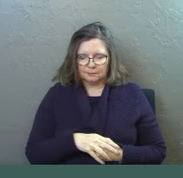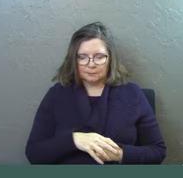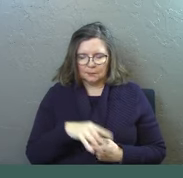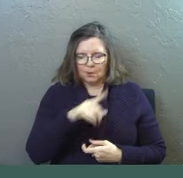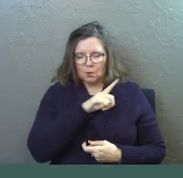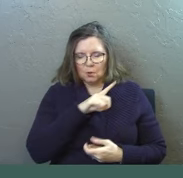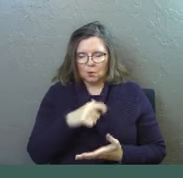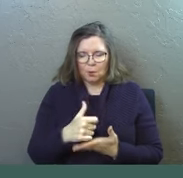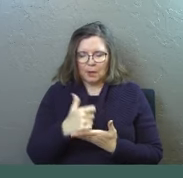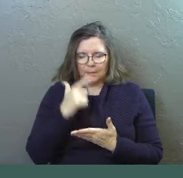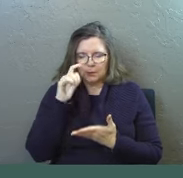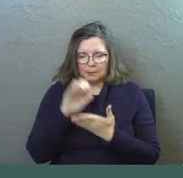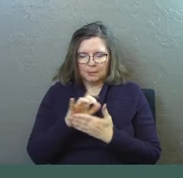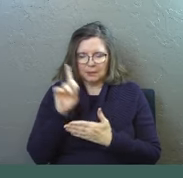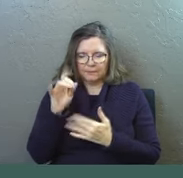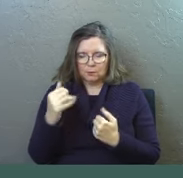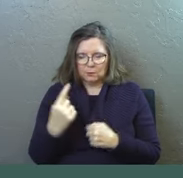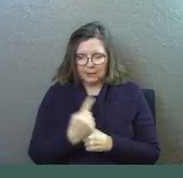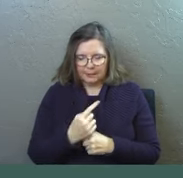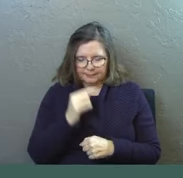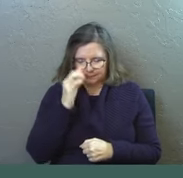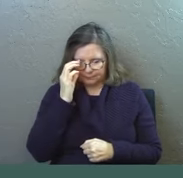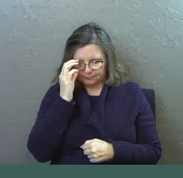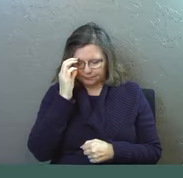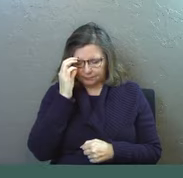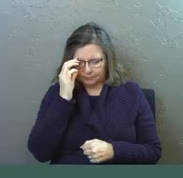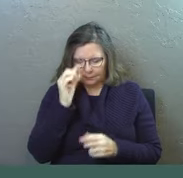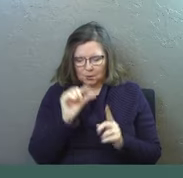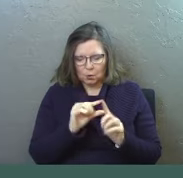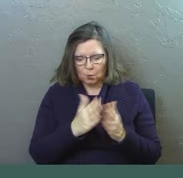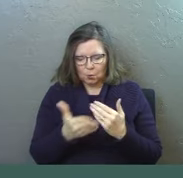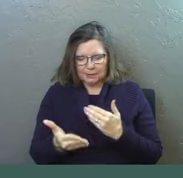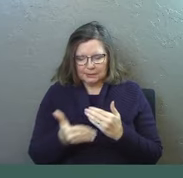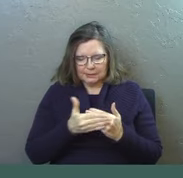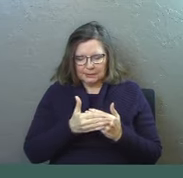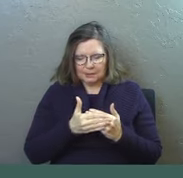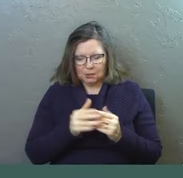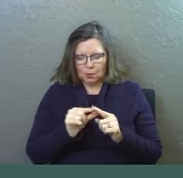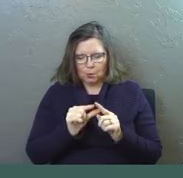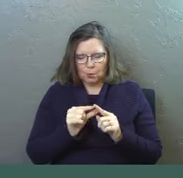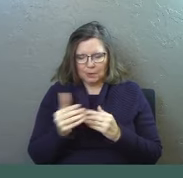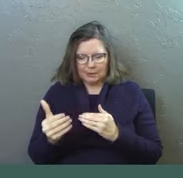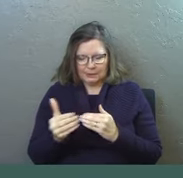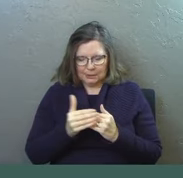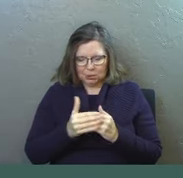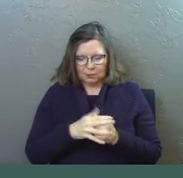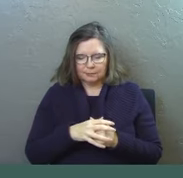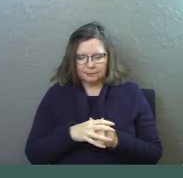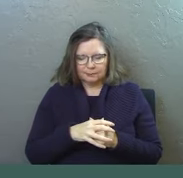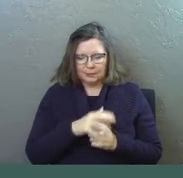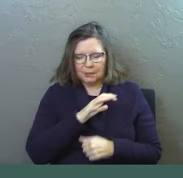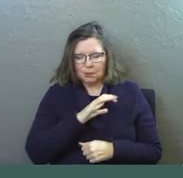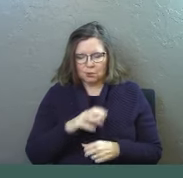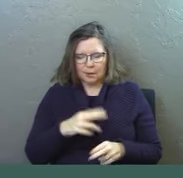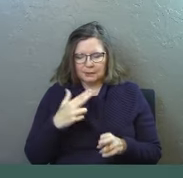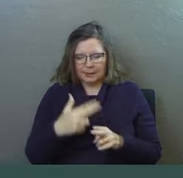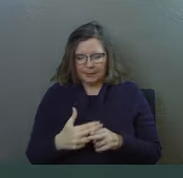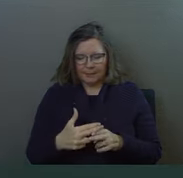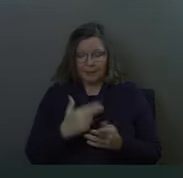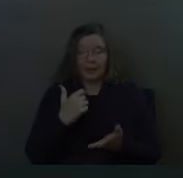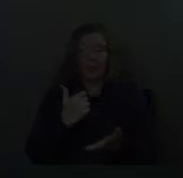Lord help us to believe you today the word is near the word is near in Christ's name